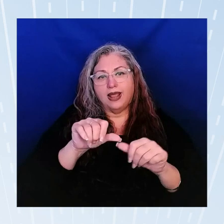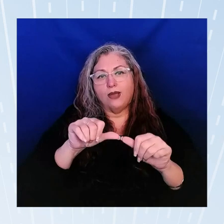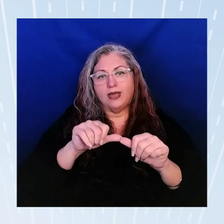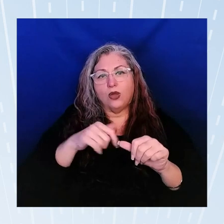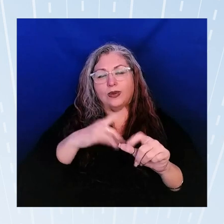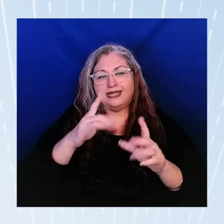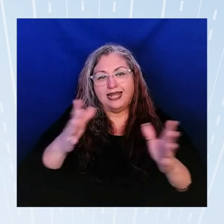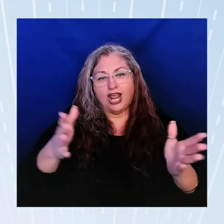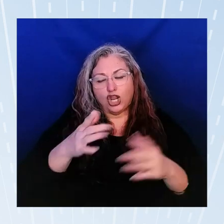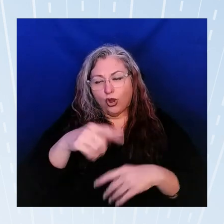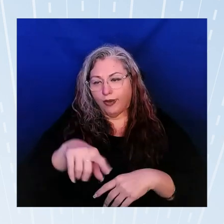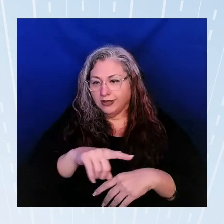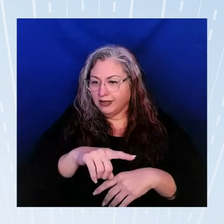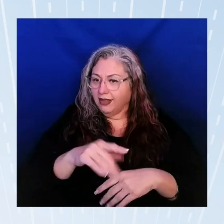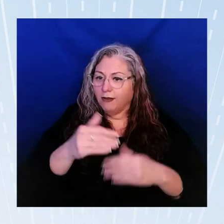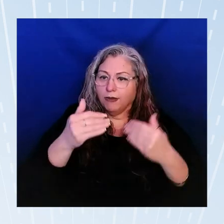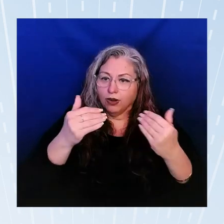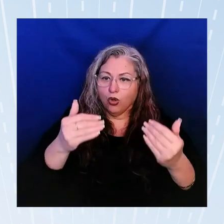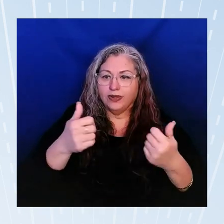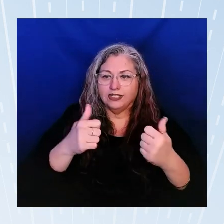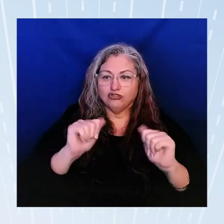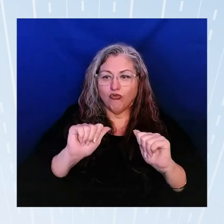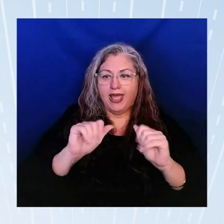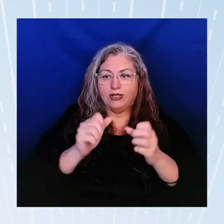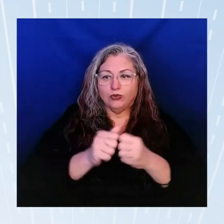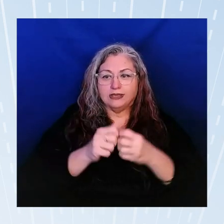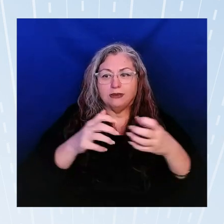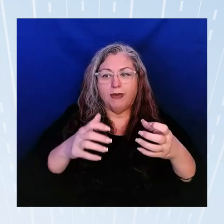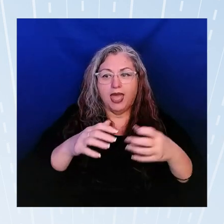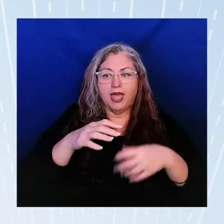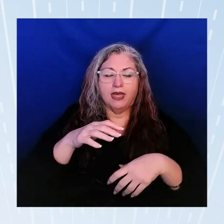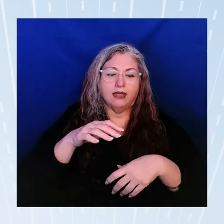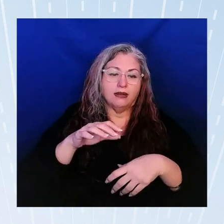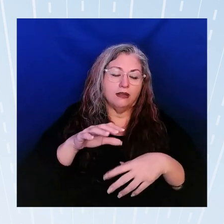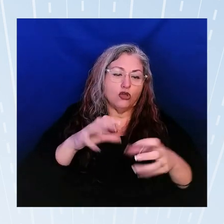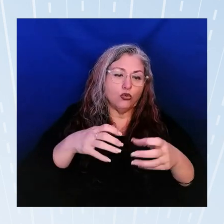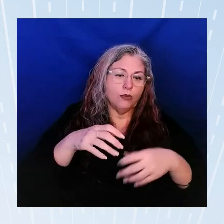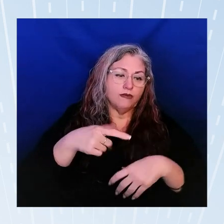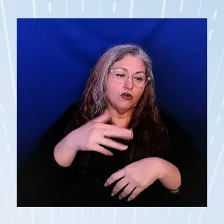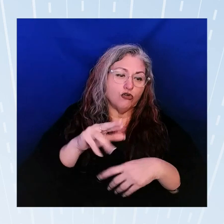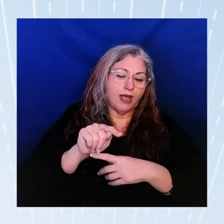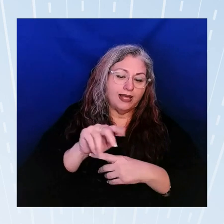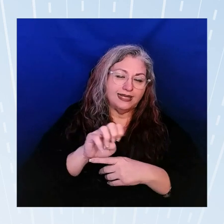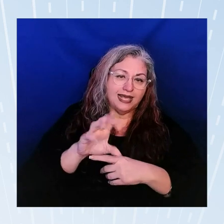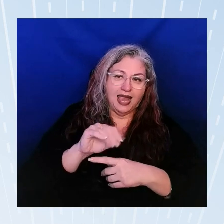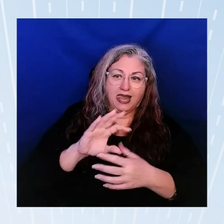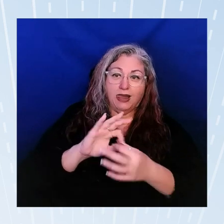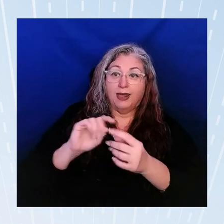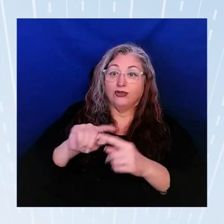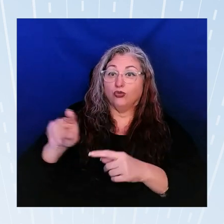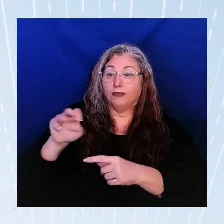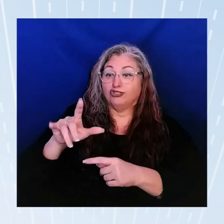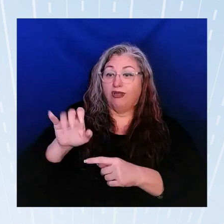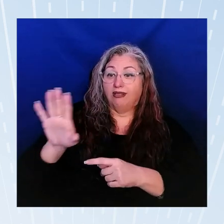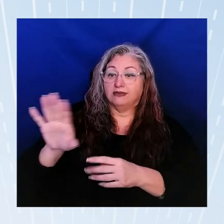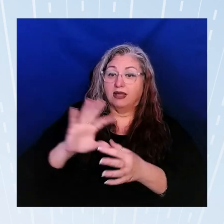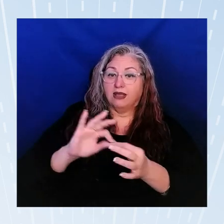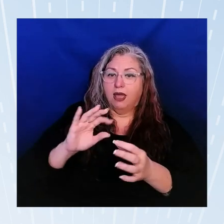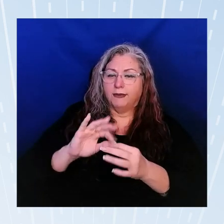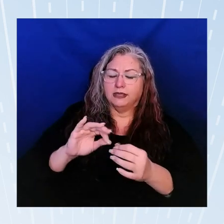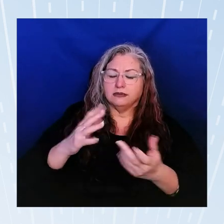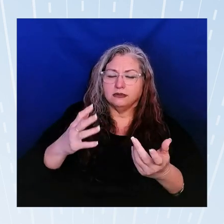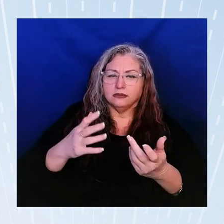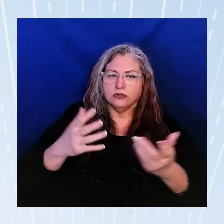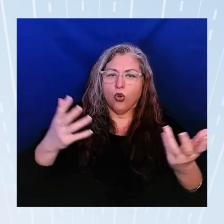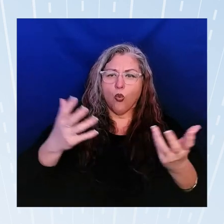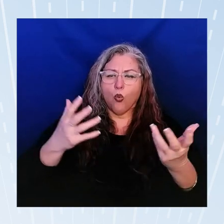them to you know try to expand their pool of grantees and it speaks to Michelle's comment about what makes these